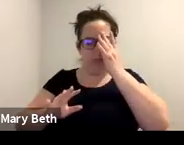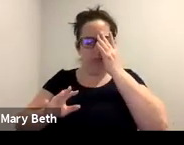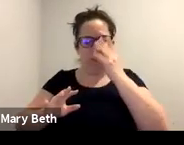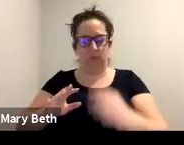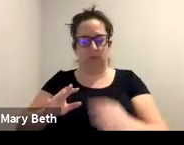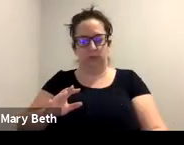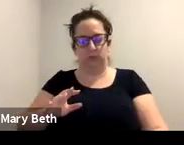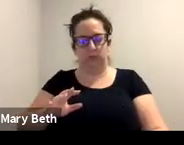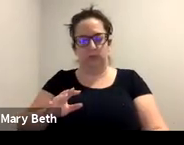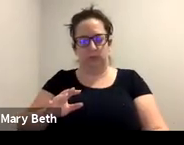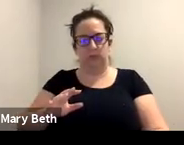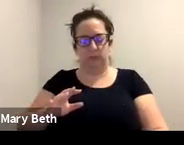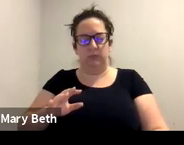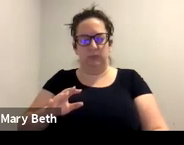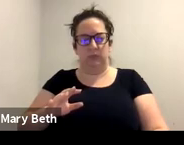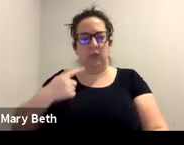have, um,